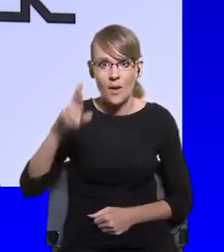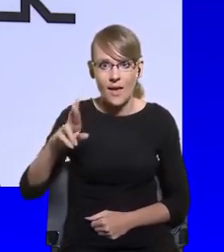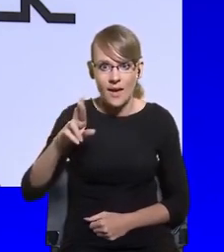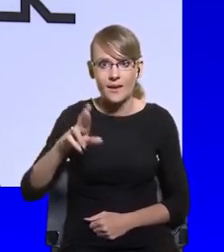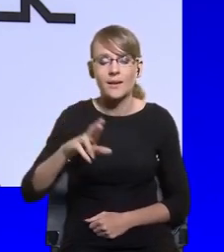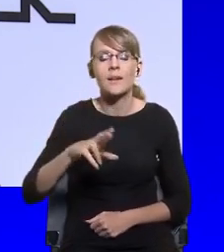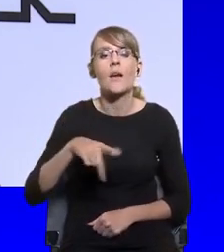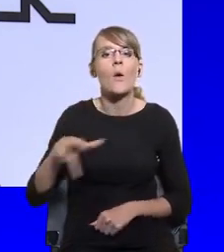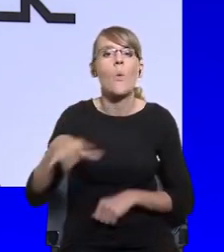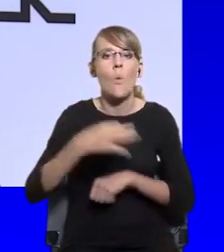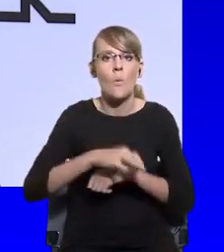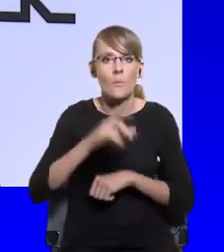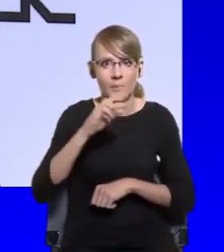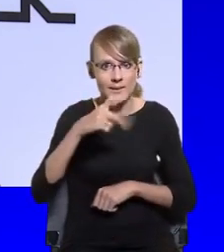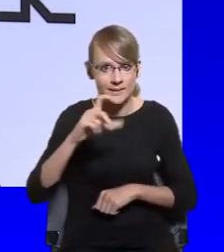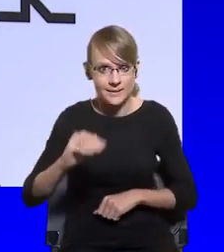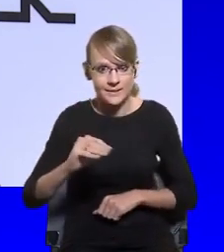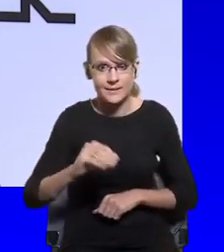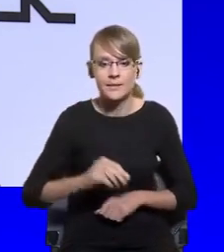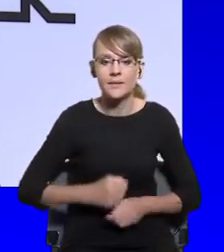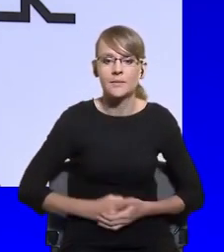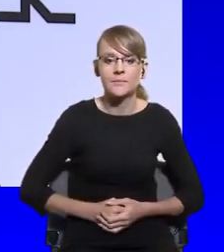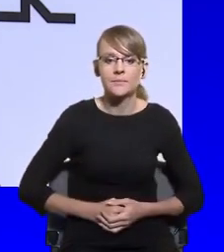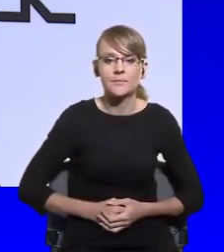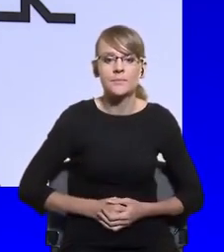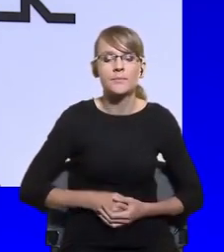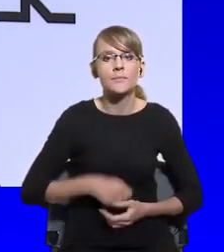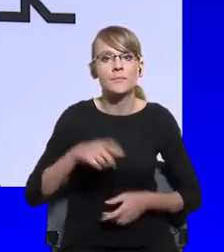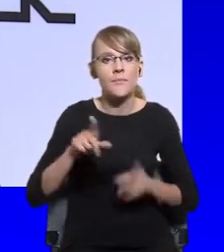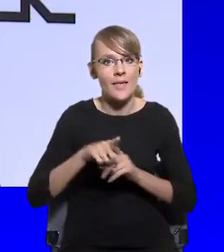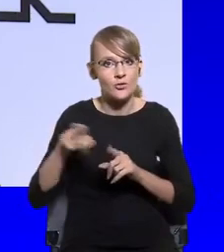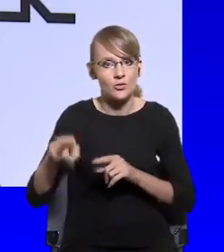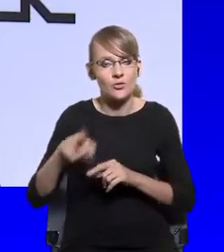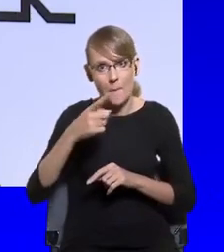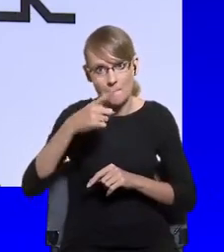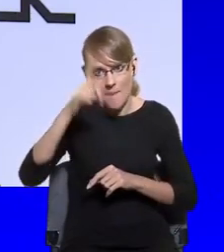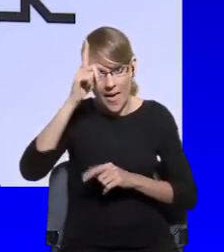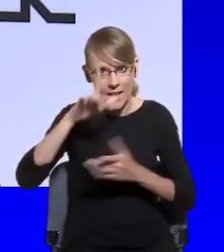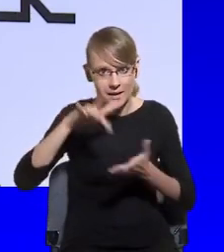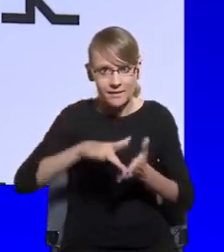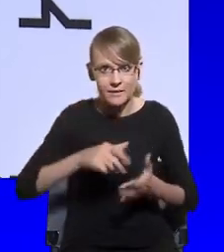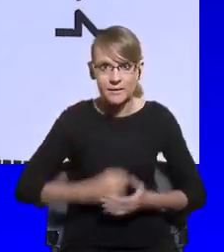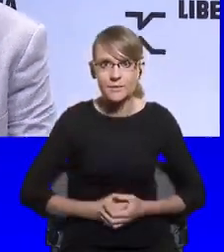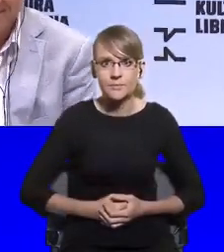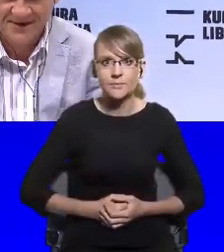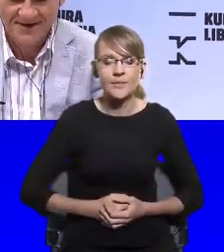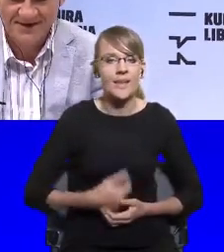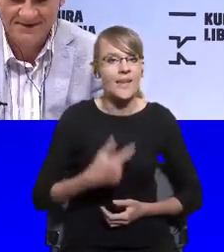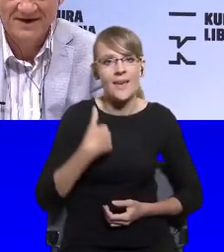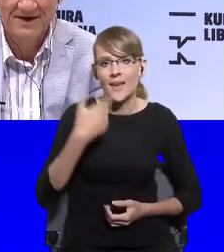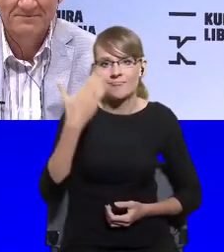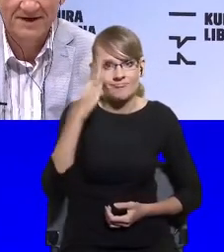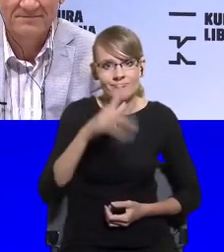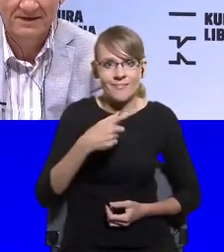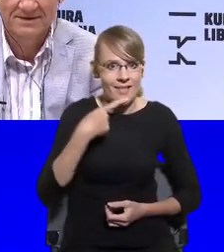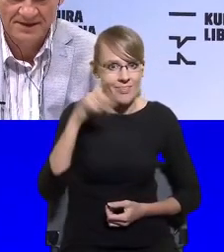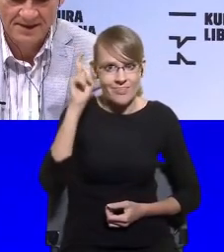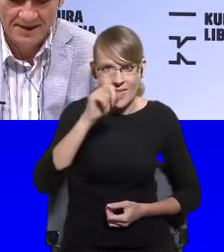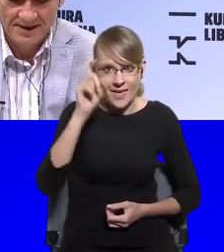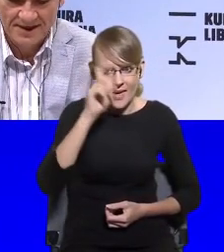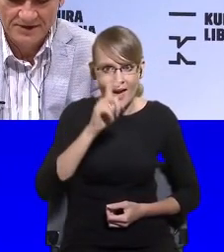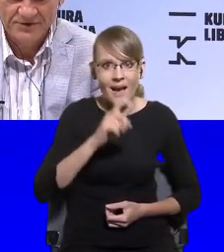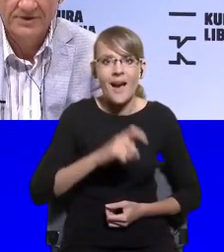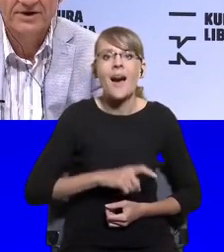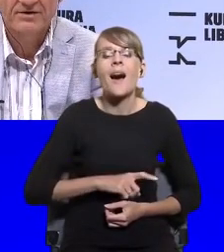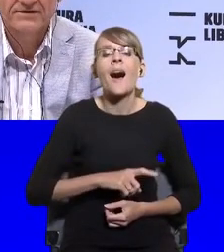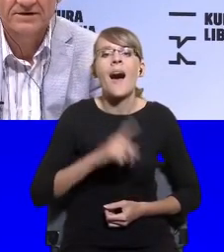Wissenschaftskolleg zu Berlin. I did it, yes. I don't speak German, but... You made it. I made it.